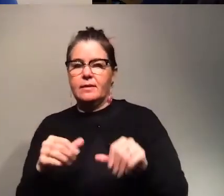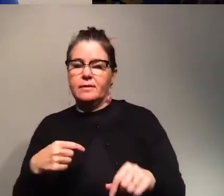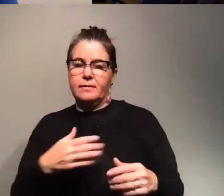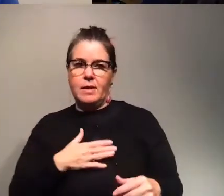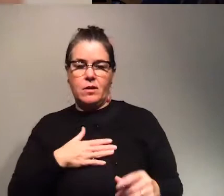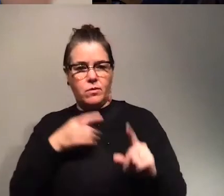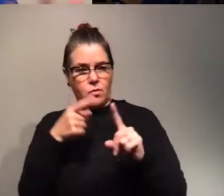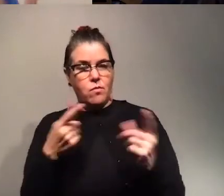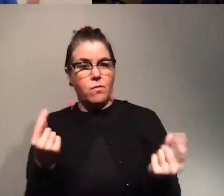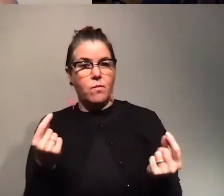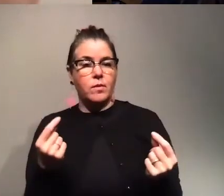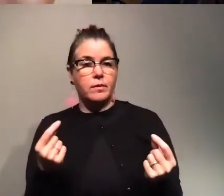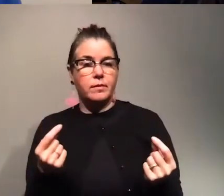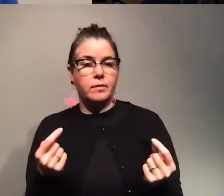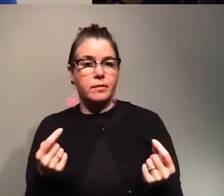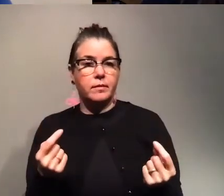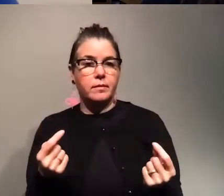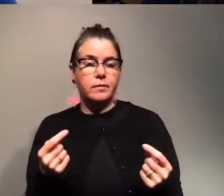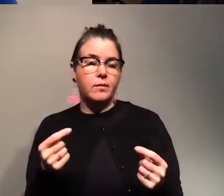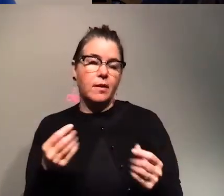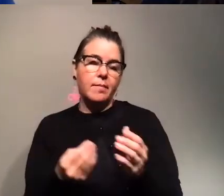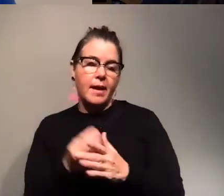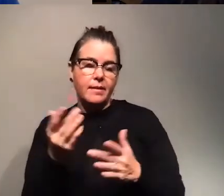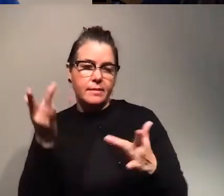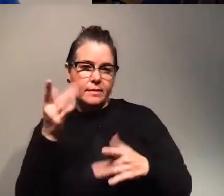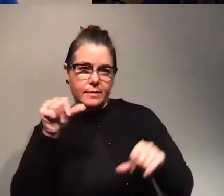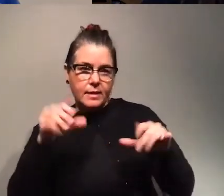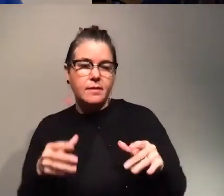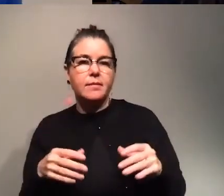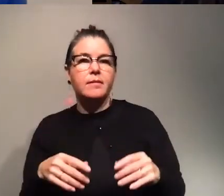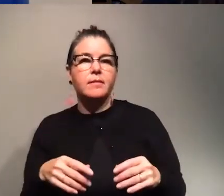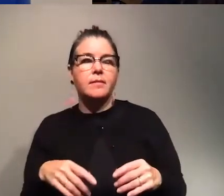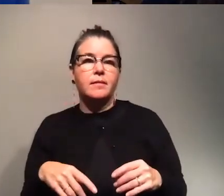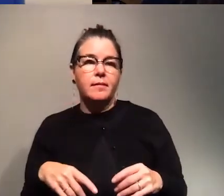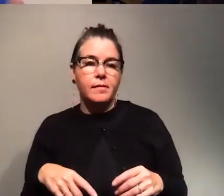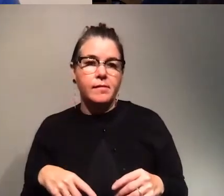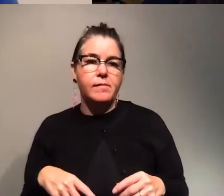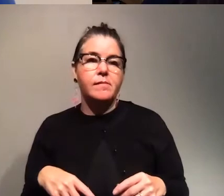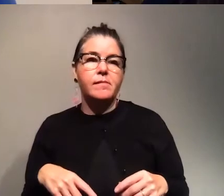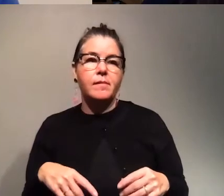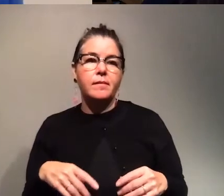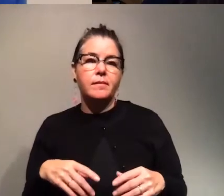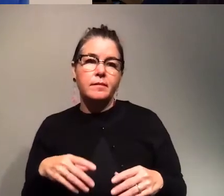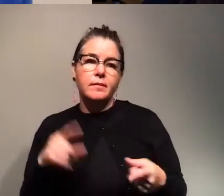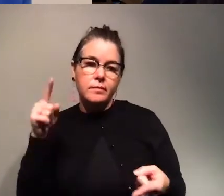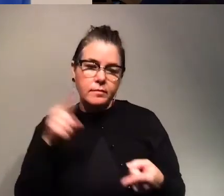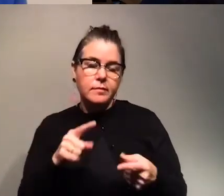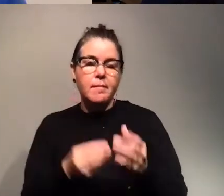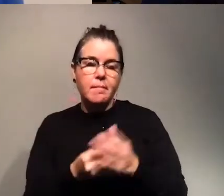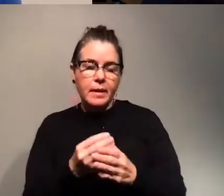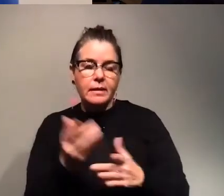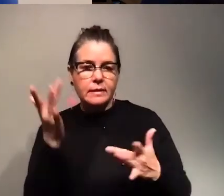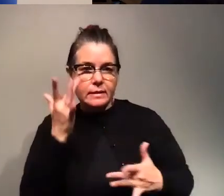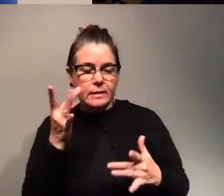fight or as a plant pathologist is fight plant diseases and guarantee that people have food